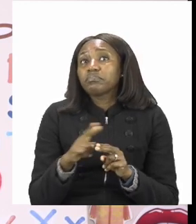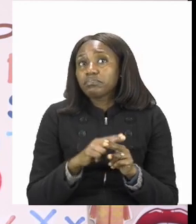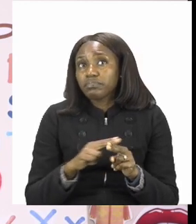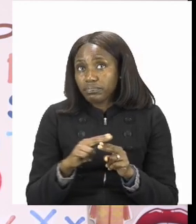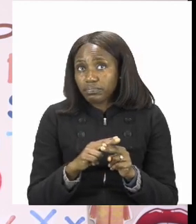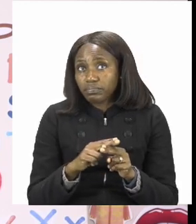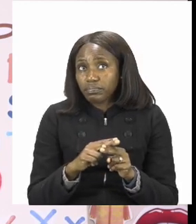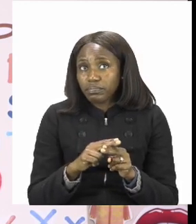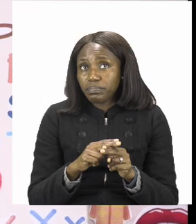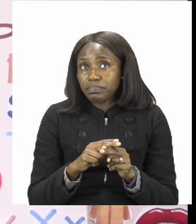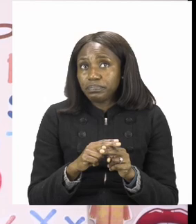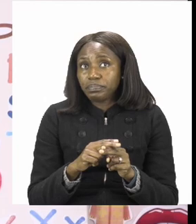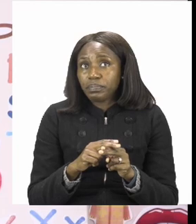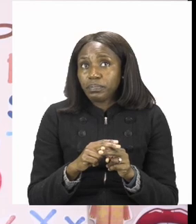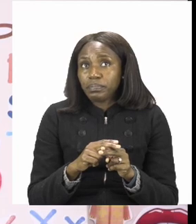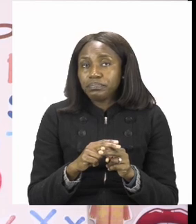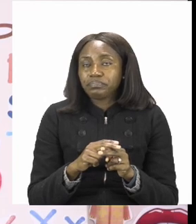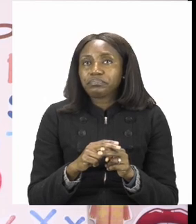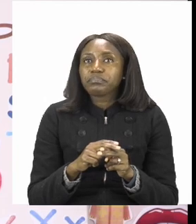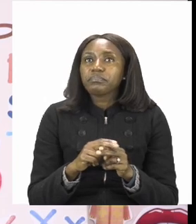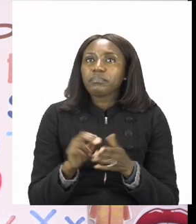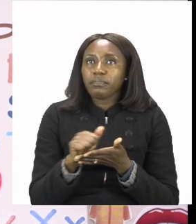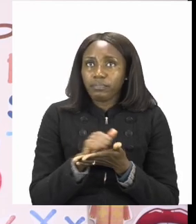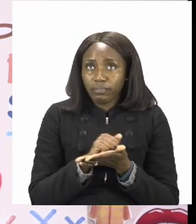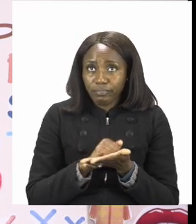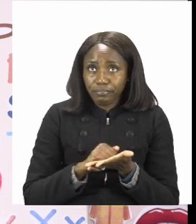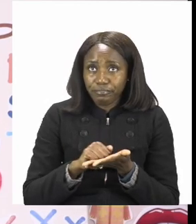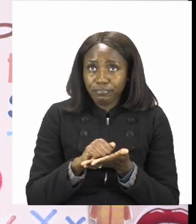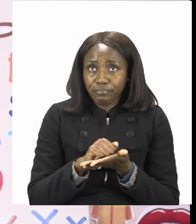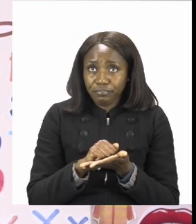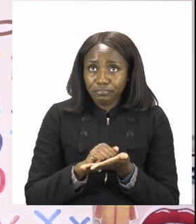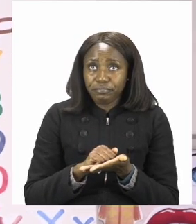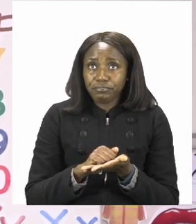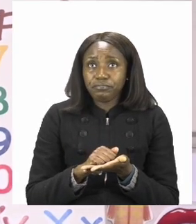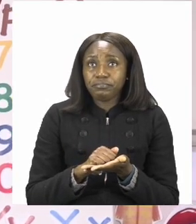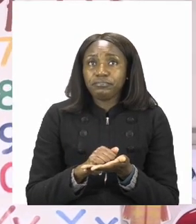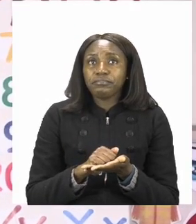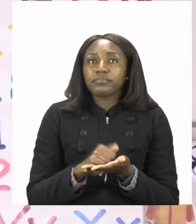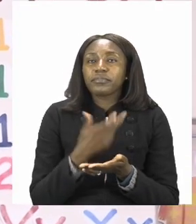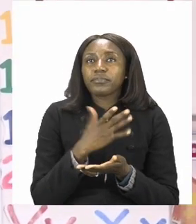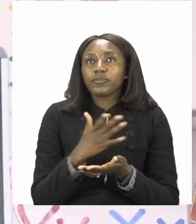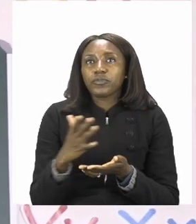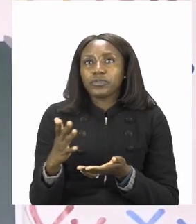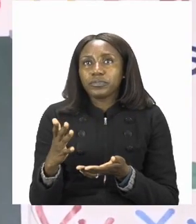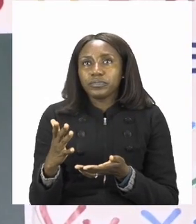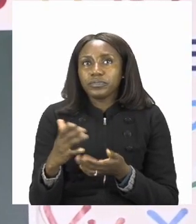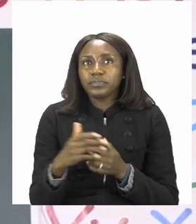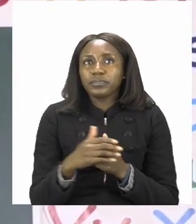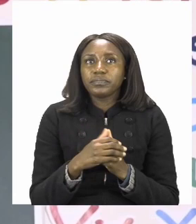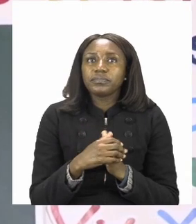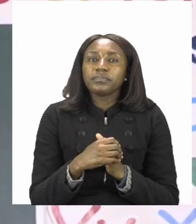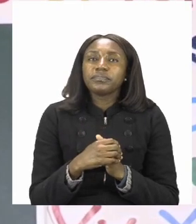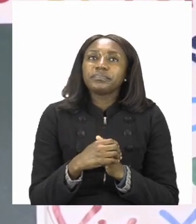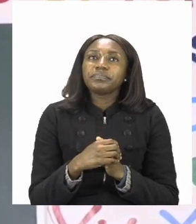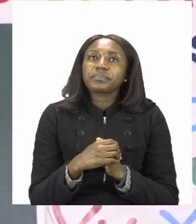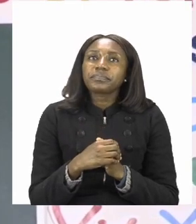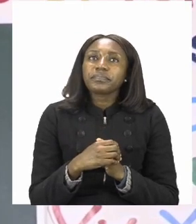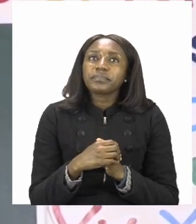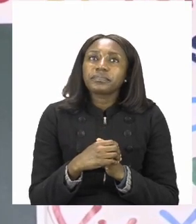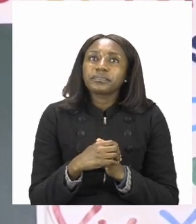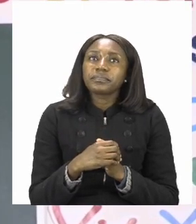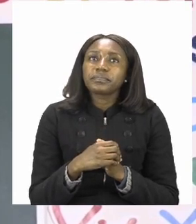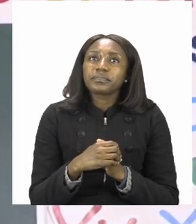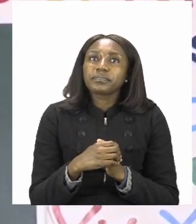Don't forget that the small letters all need to be the same size. So make sure that all your small letters are the same